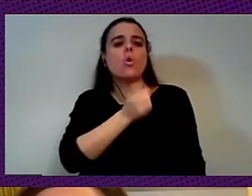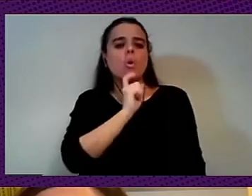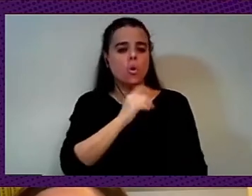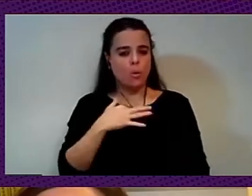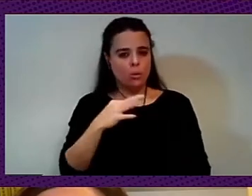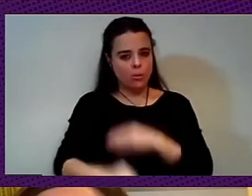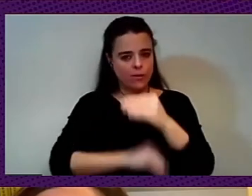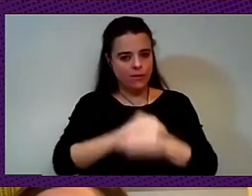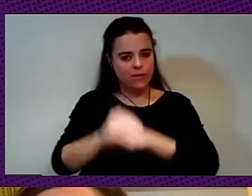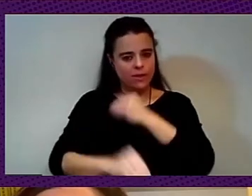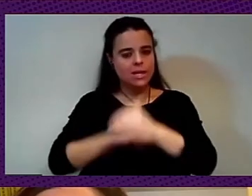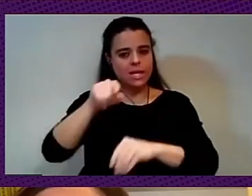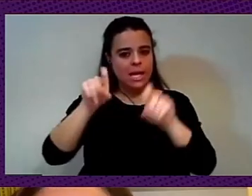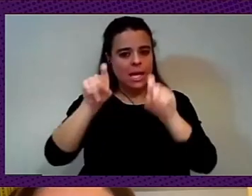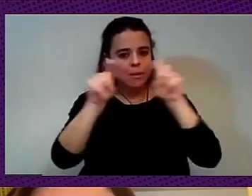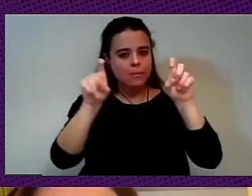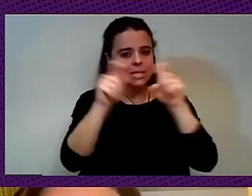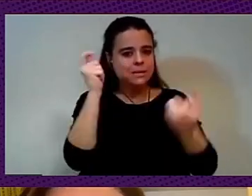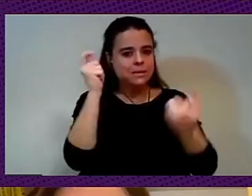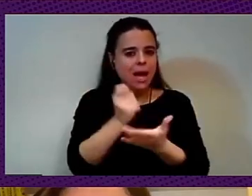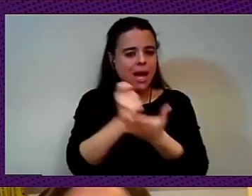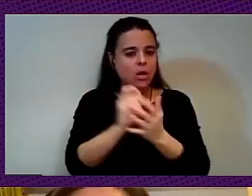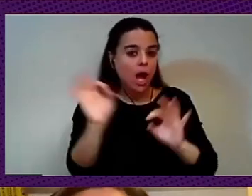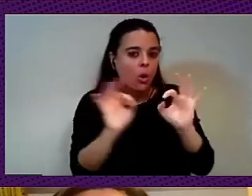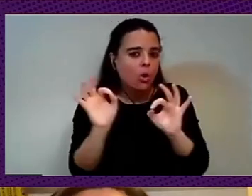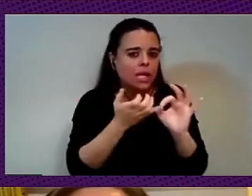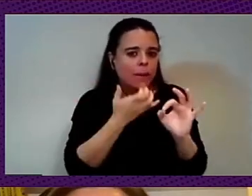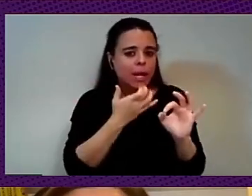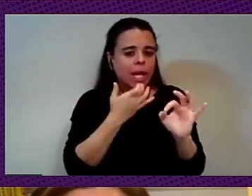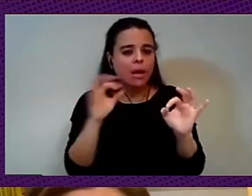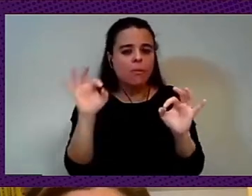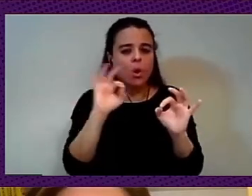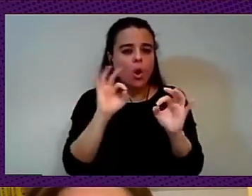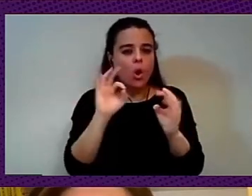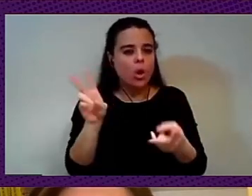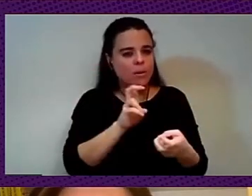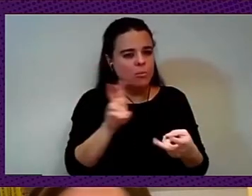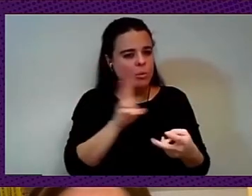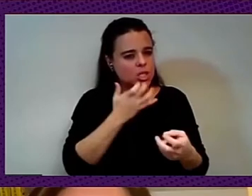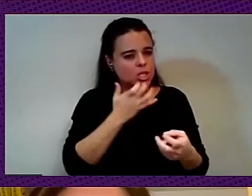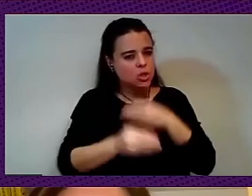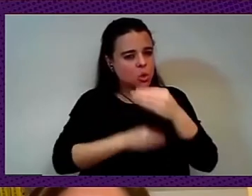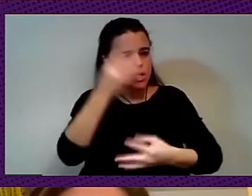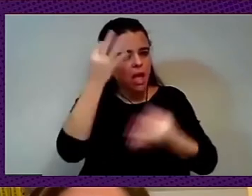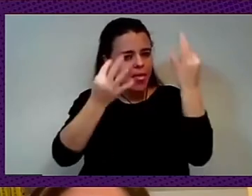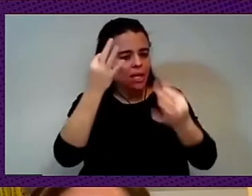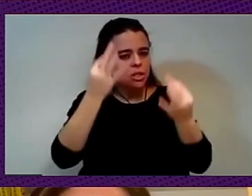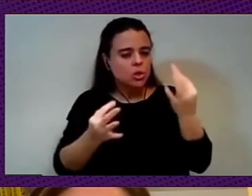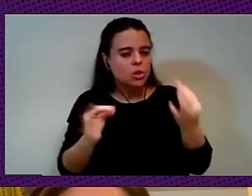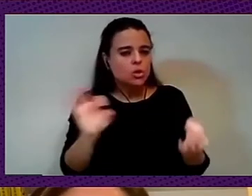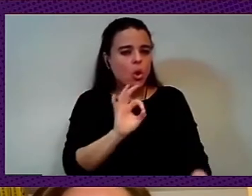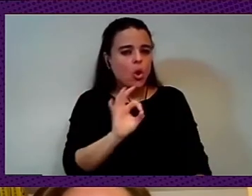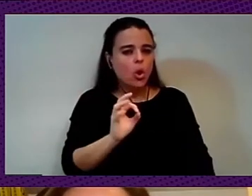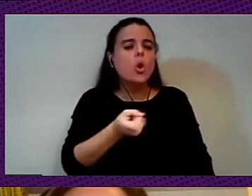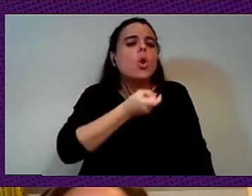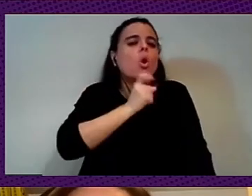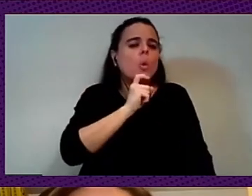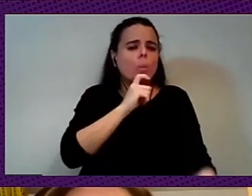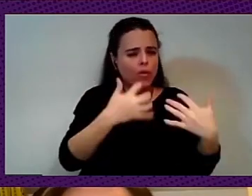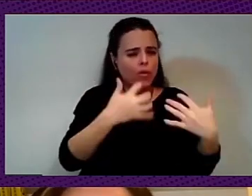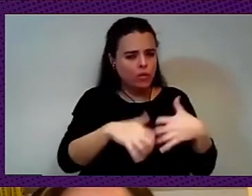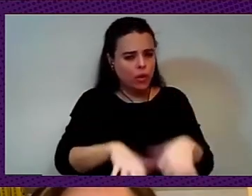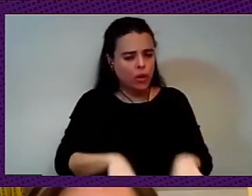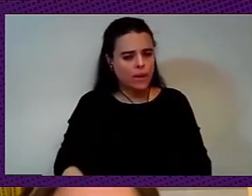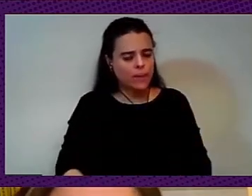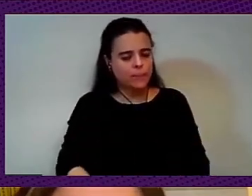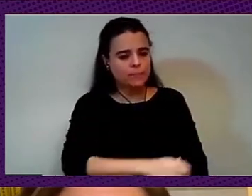or something or a minimum tax to use it. Yeah. This industrial policy on a local level, how it works, because it's interesting. I mean,